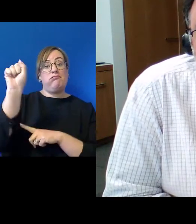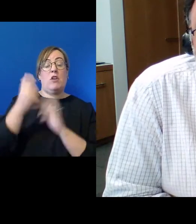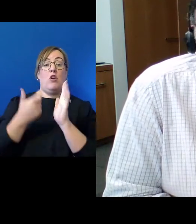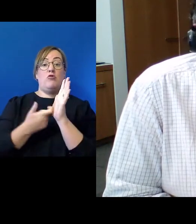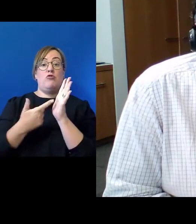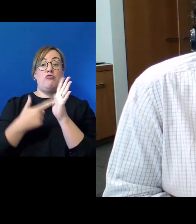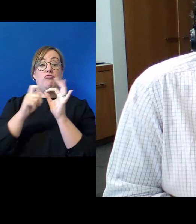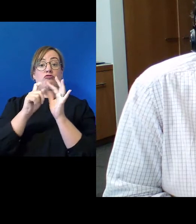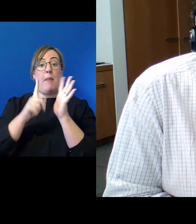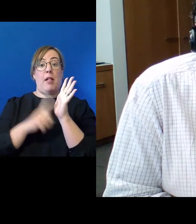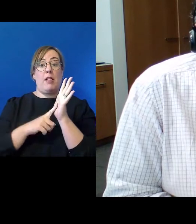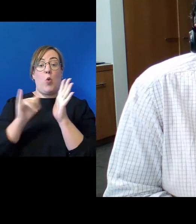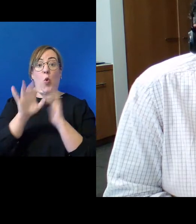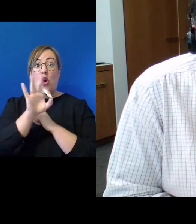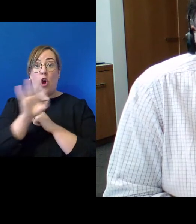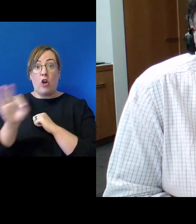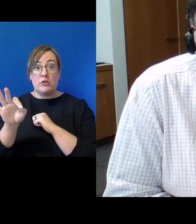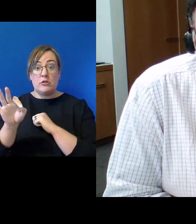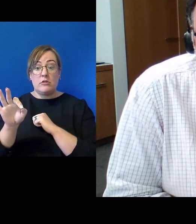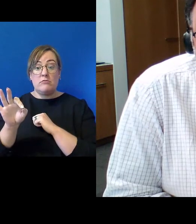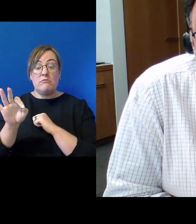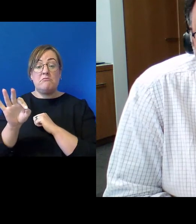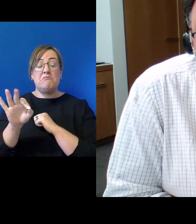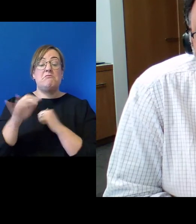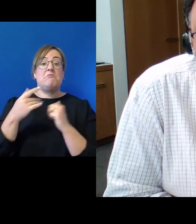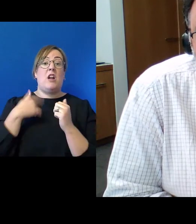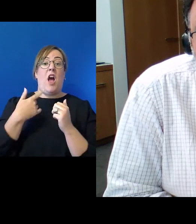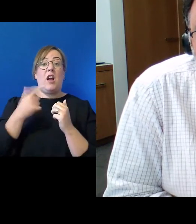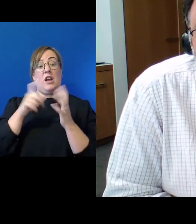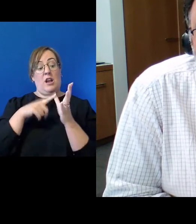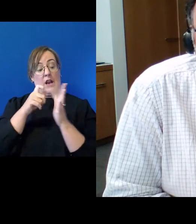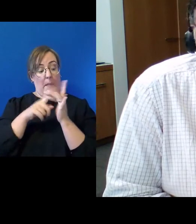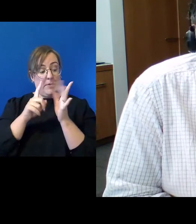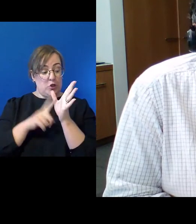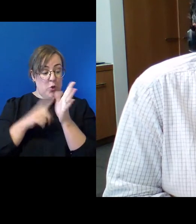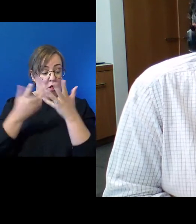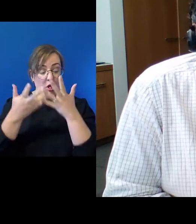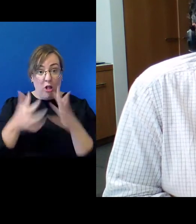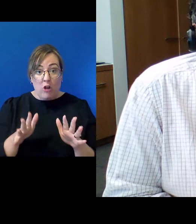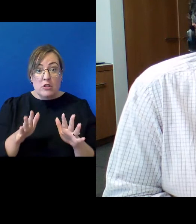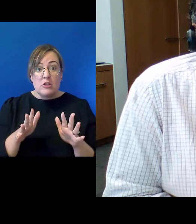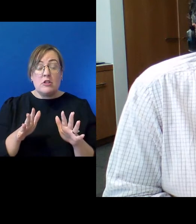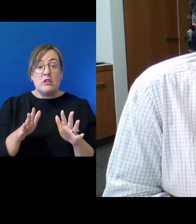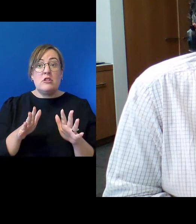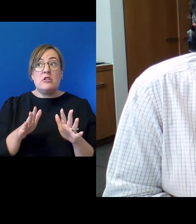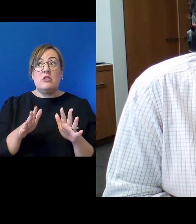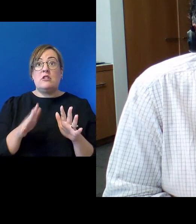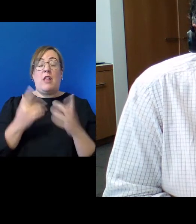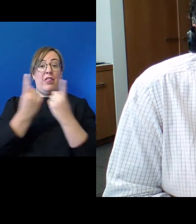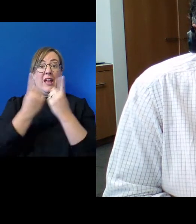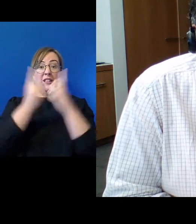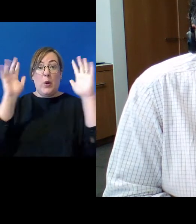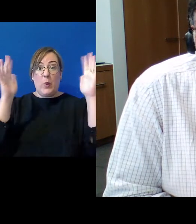large-scale asset loss, large-scale capital loss, and the steady